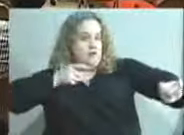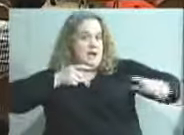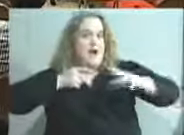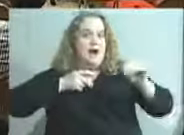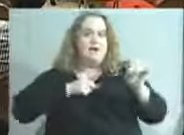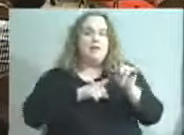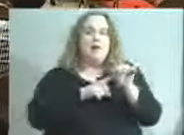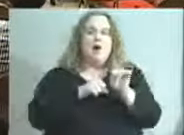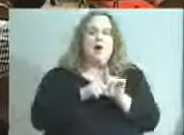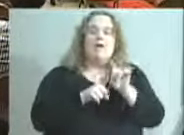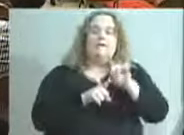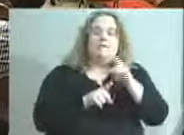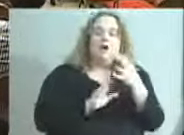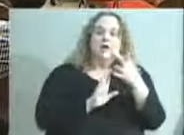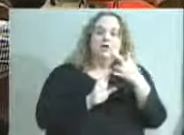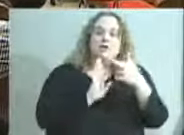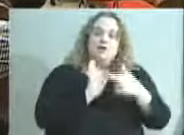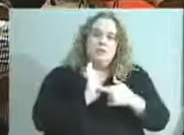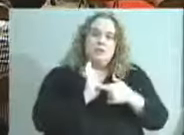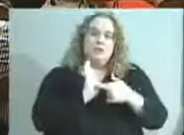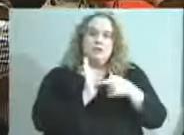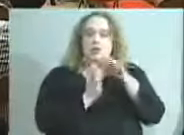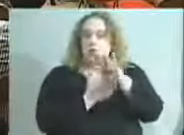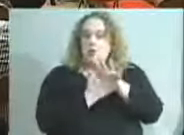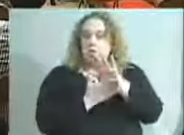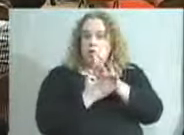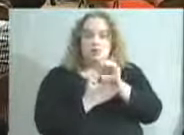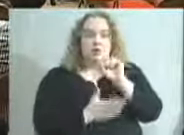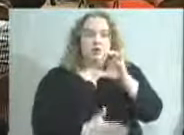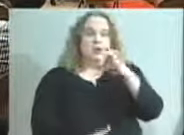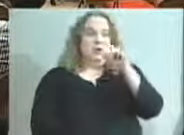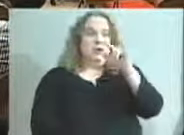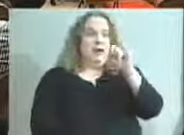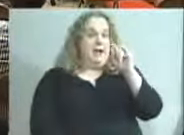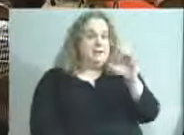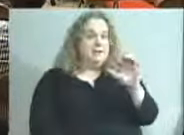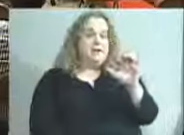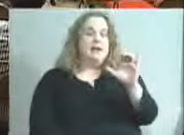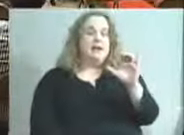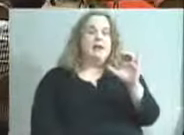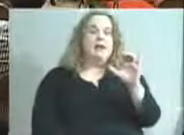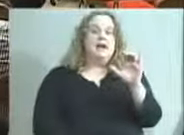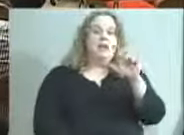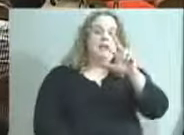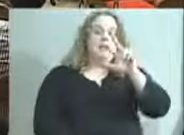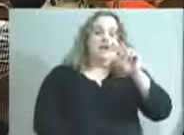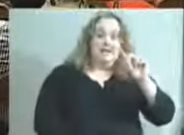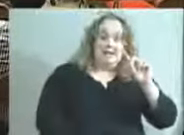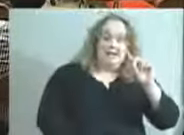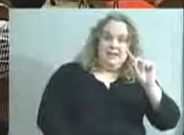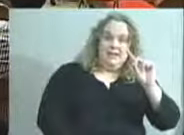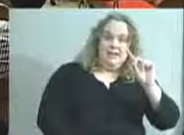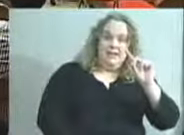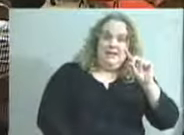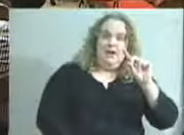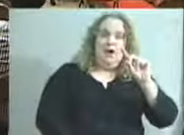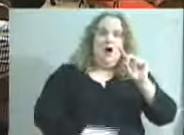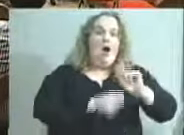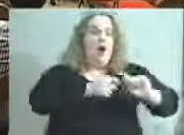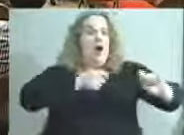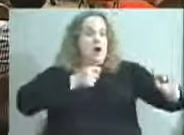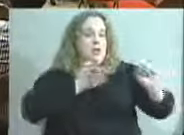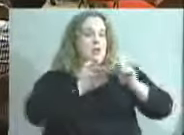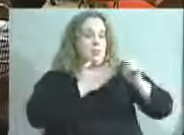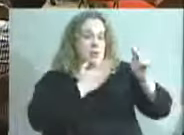registered scholastic 3D archery program, which qualifies students to compete in archery at the college level. So that's right